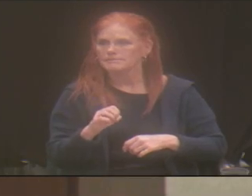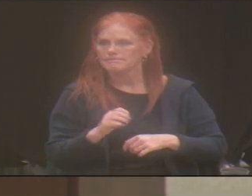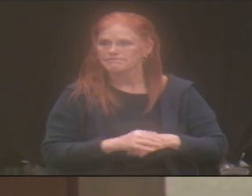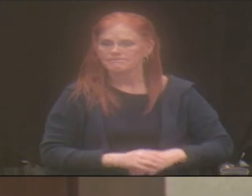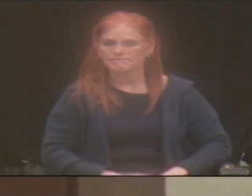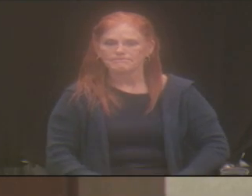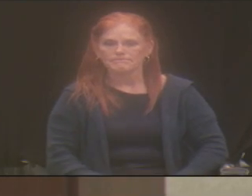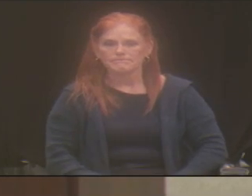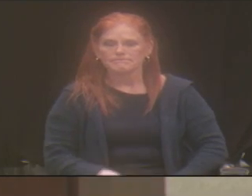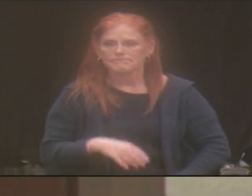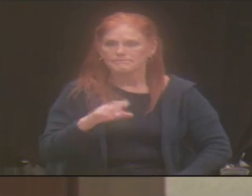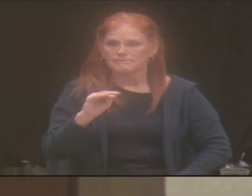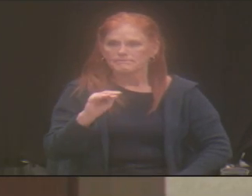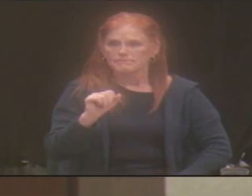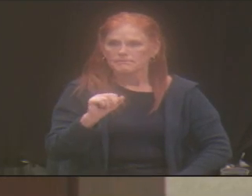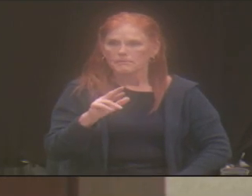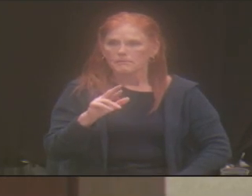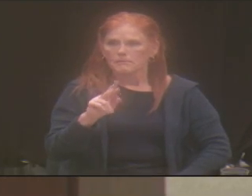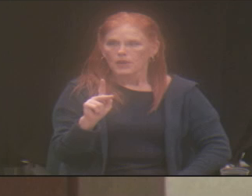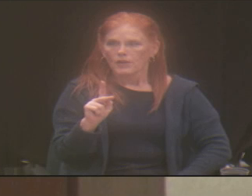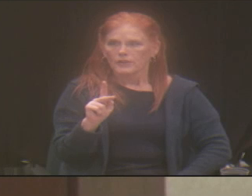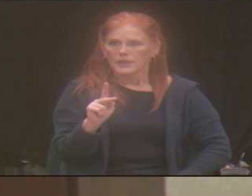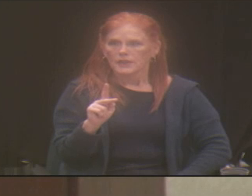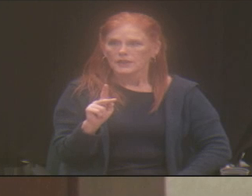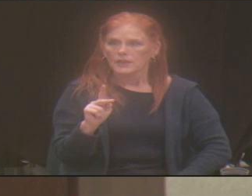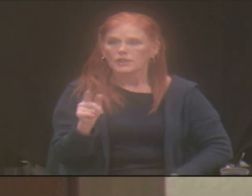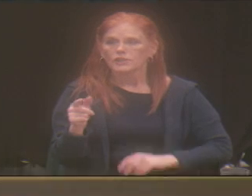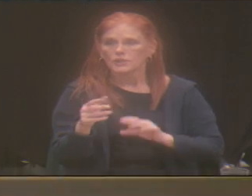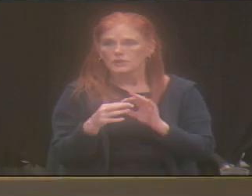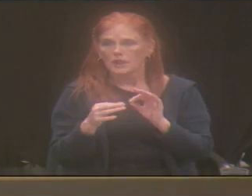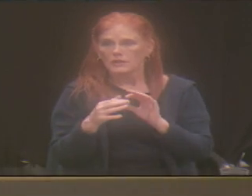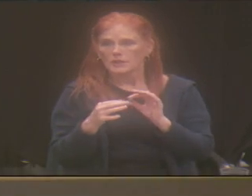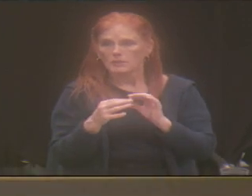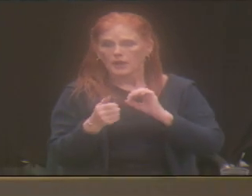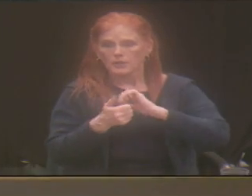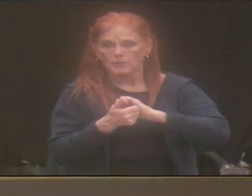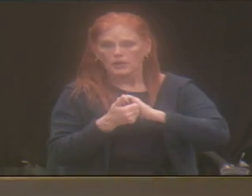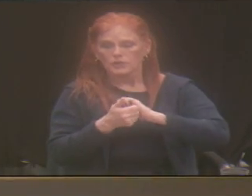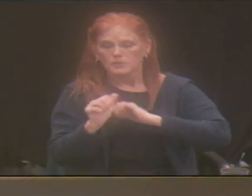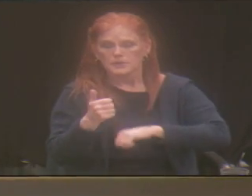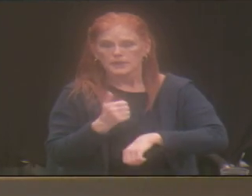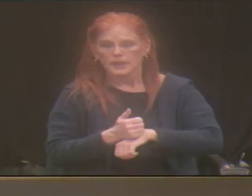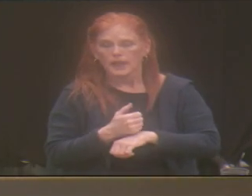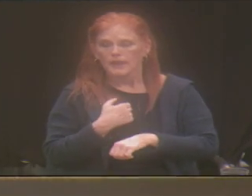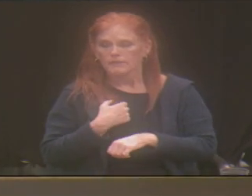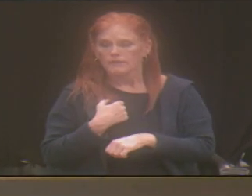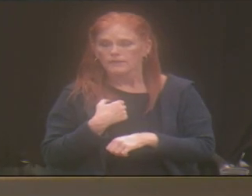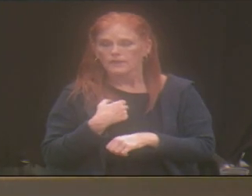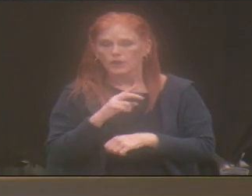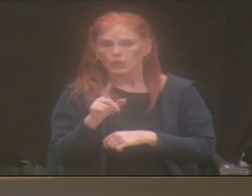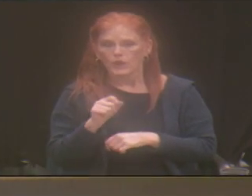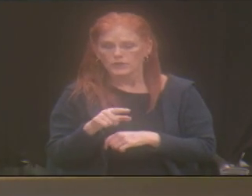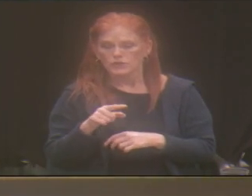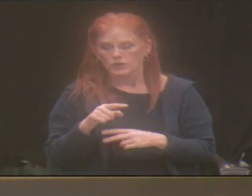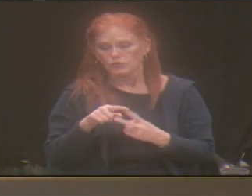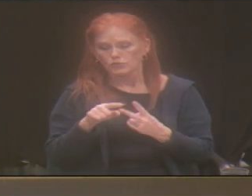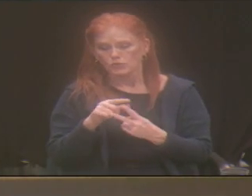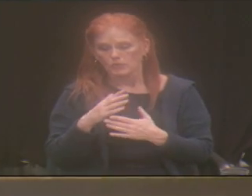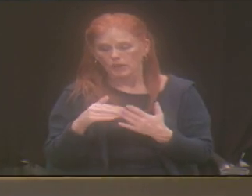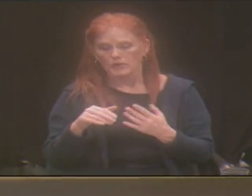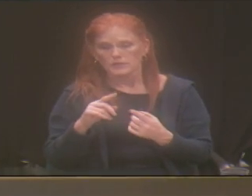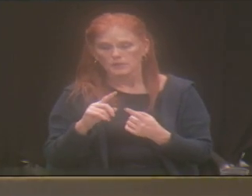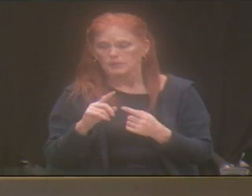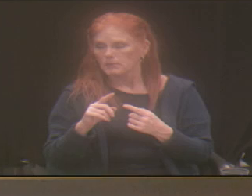And Lisa, you talked about the partnership that you're forming. I have a two-parter for you. But I'll